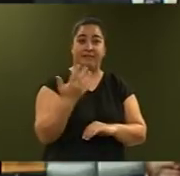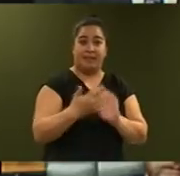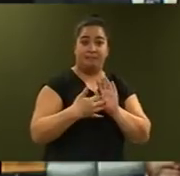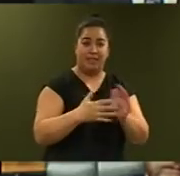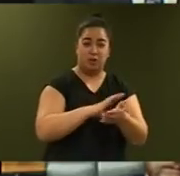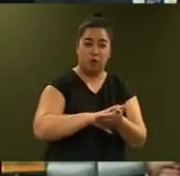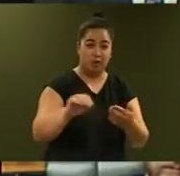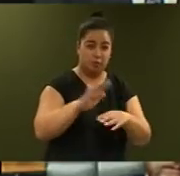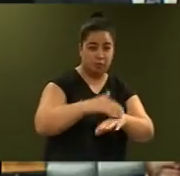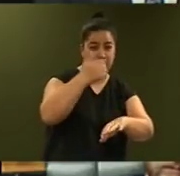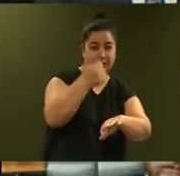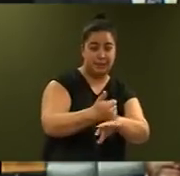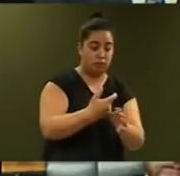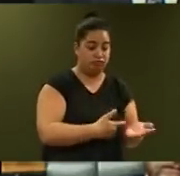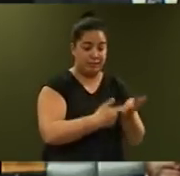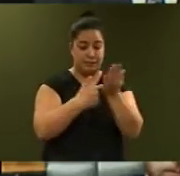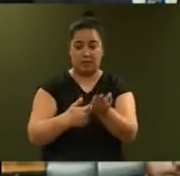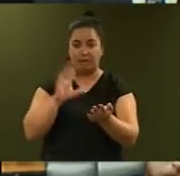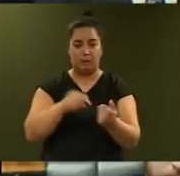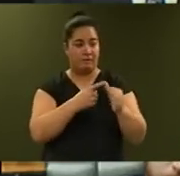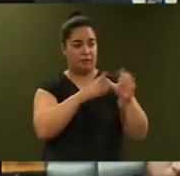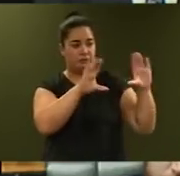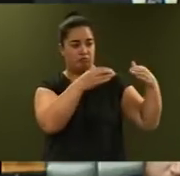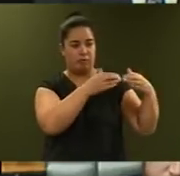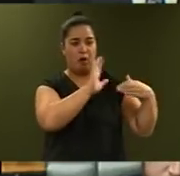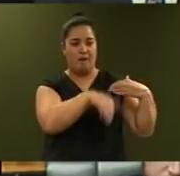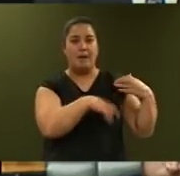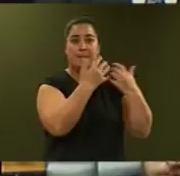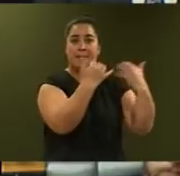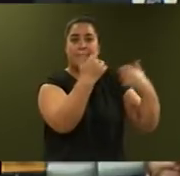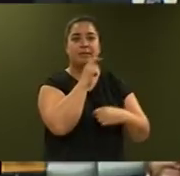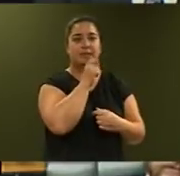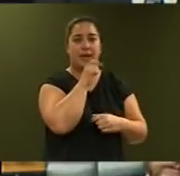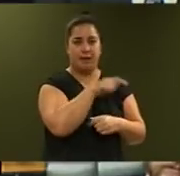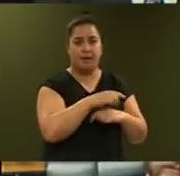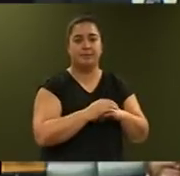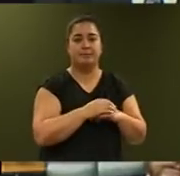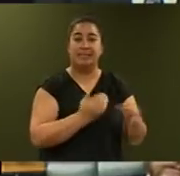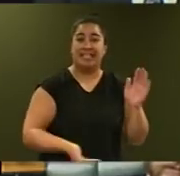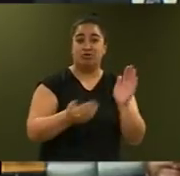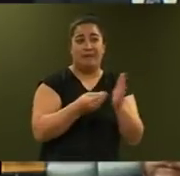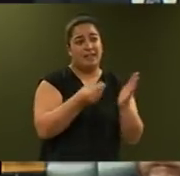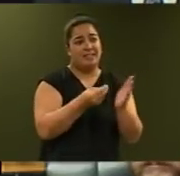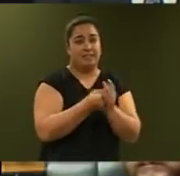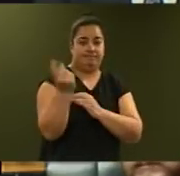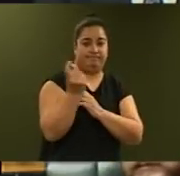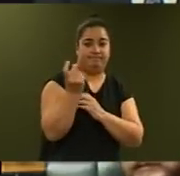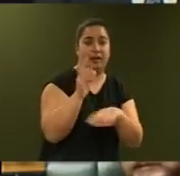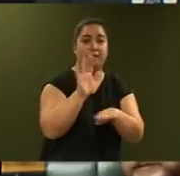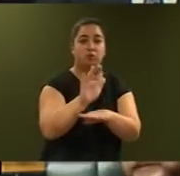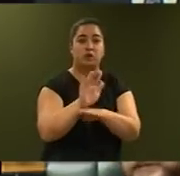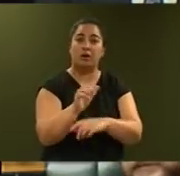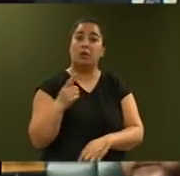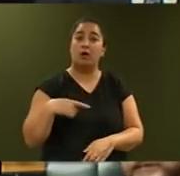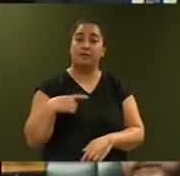recommendations of the Ministerial Advisory Group on Public Media. Further funding will follow in future budgets to ensure New